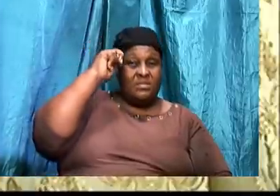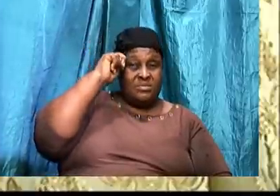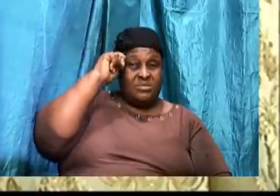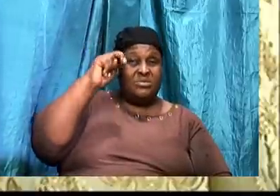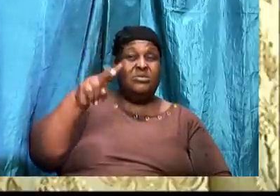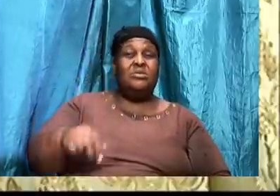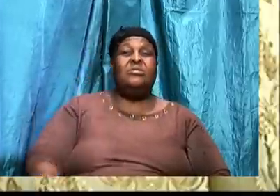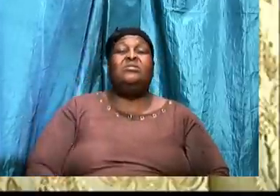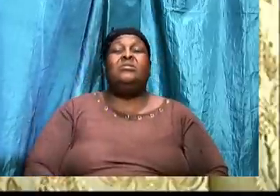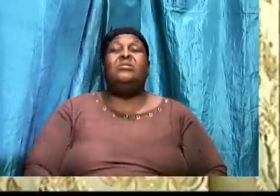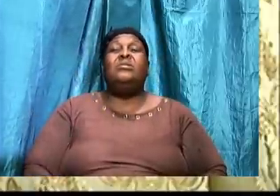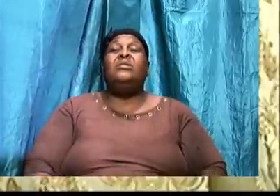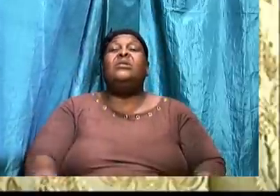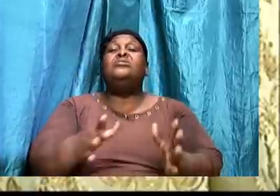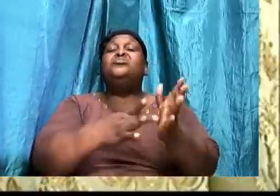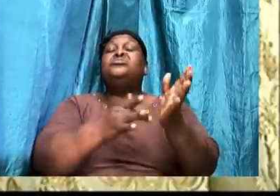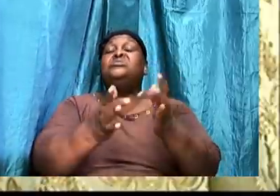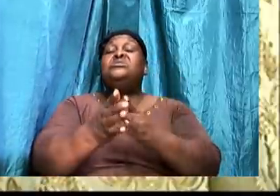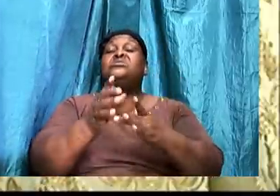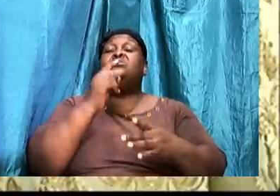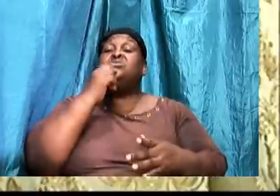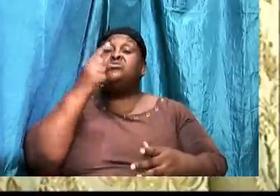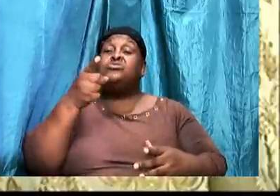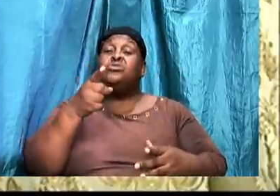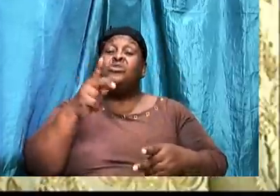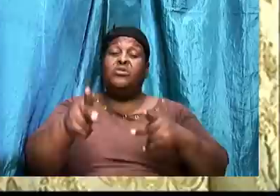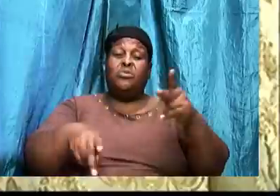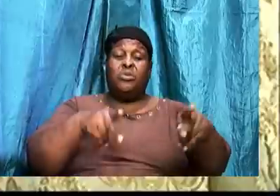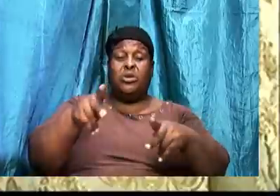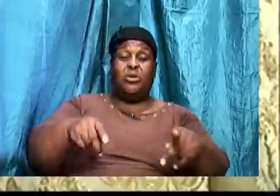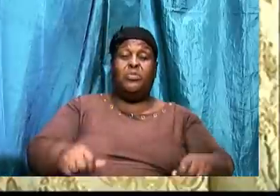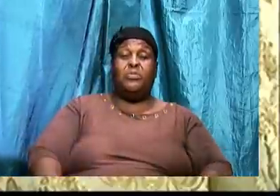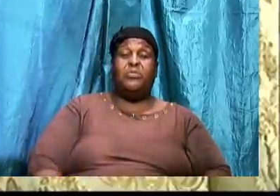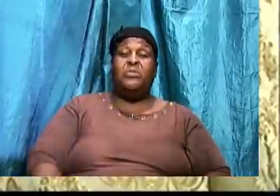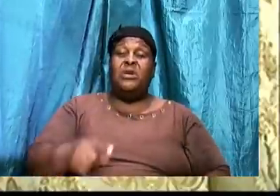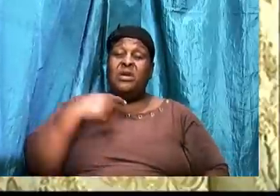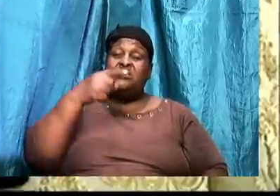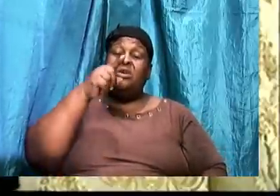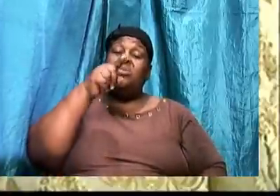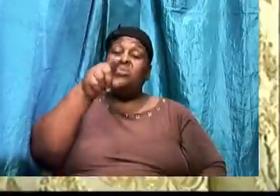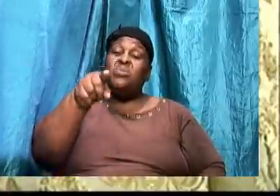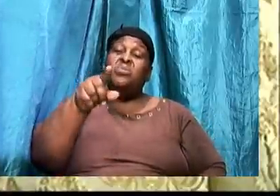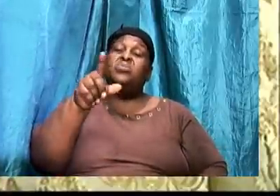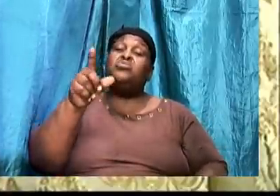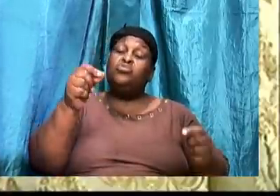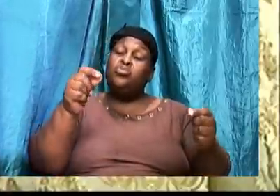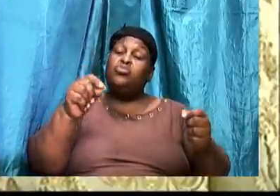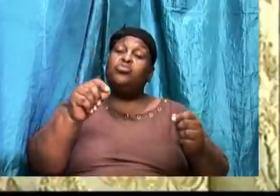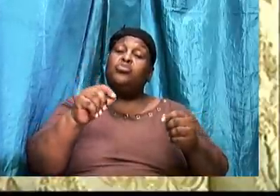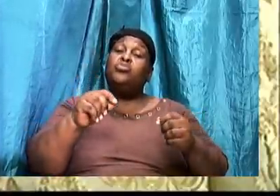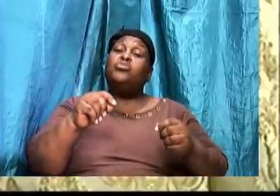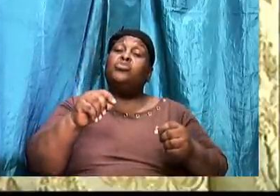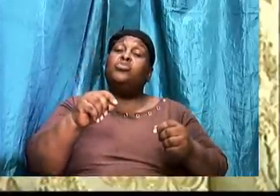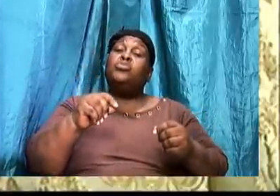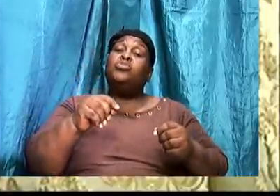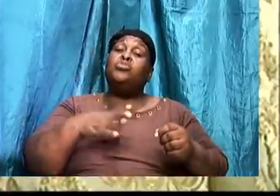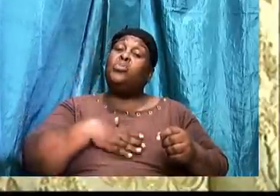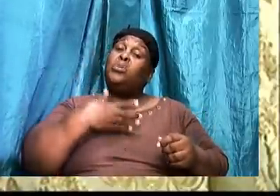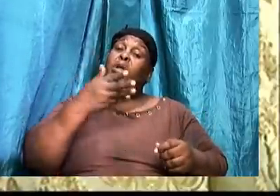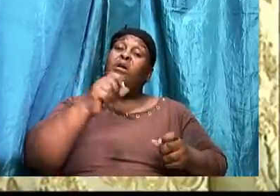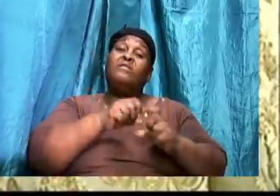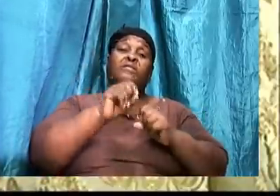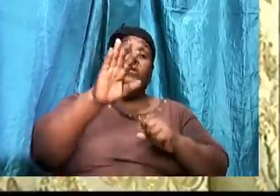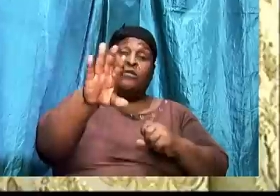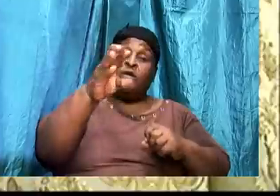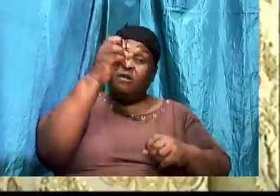time. And Jesus told the folks there that, look here, you are doing the will of your father, you are not hearing me, because you